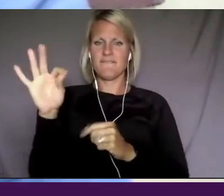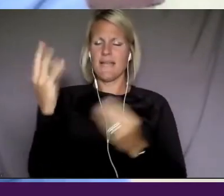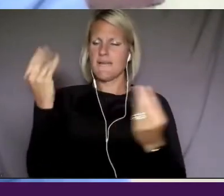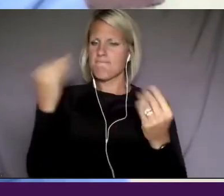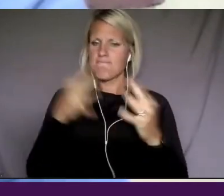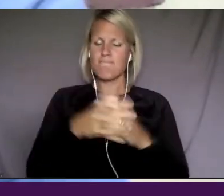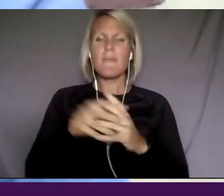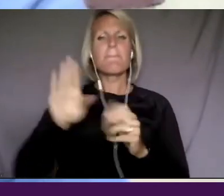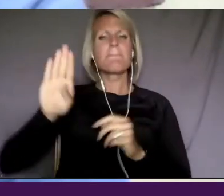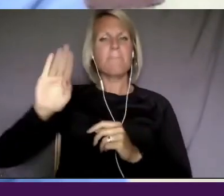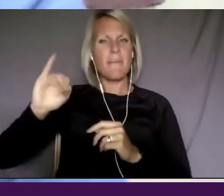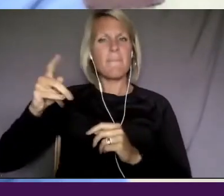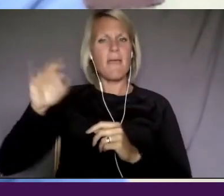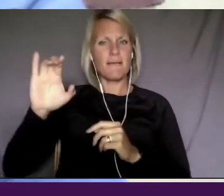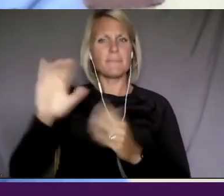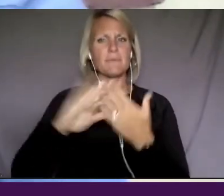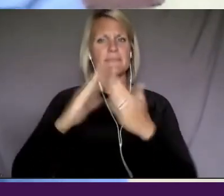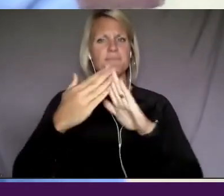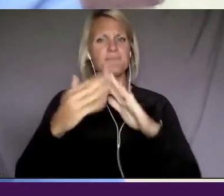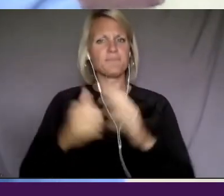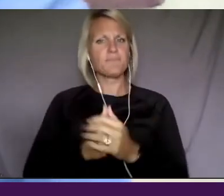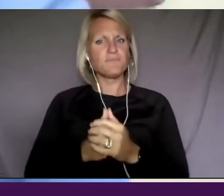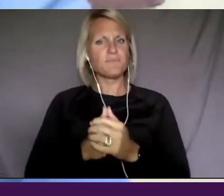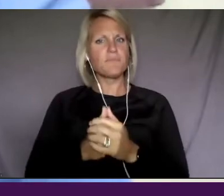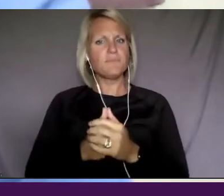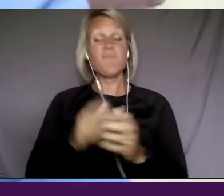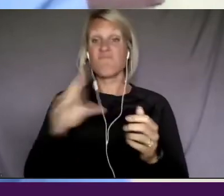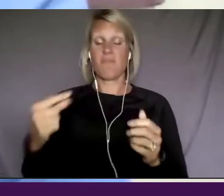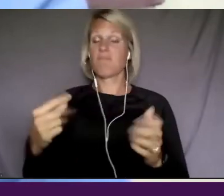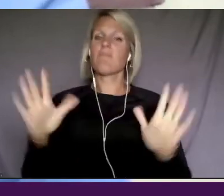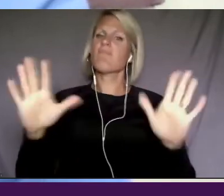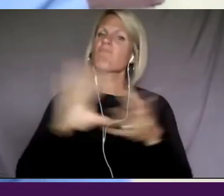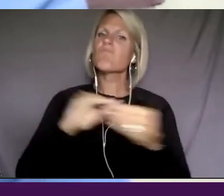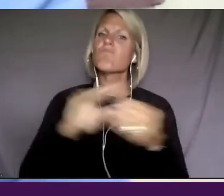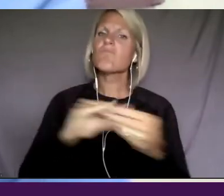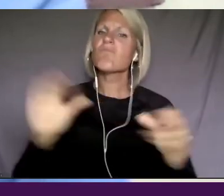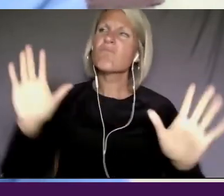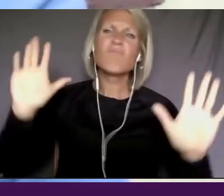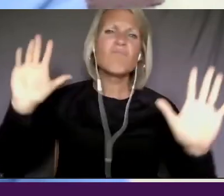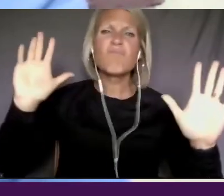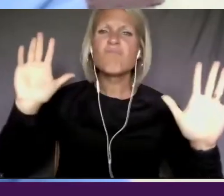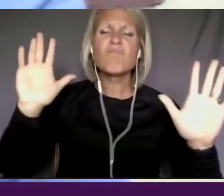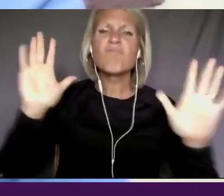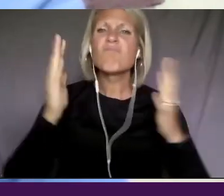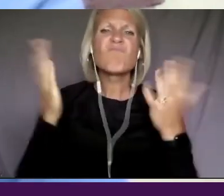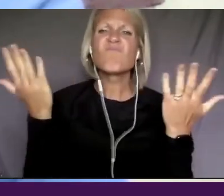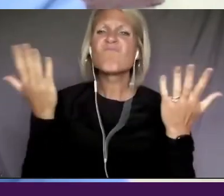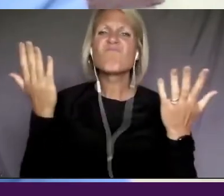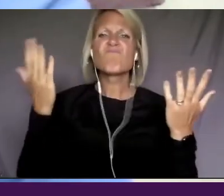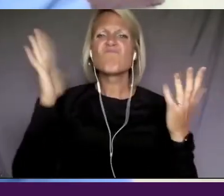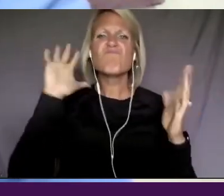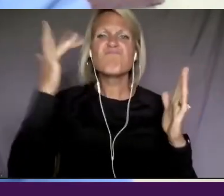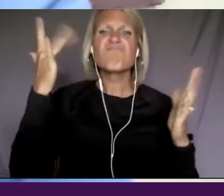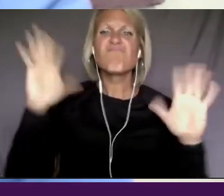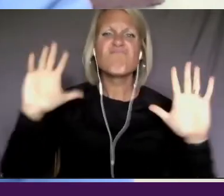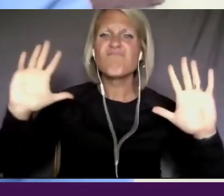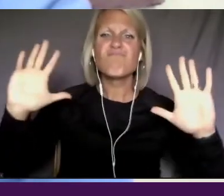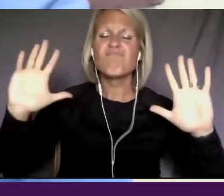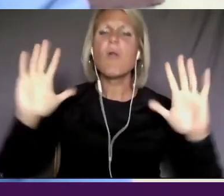BIPOC community. And it said, and they say, we no longer will stand for this and that we are going to step in the gap.